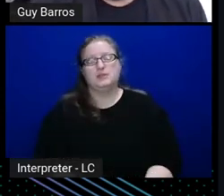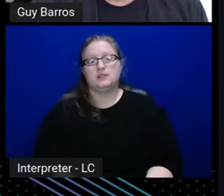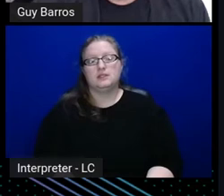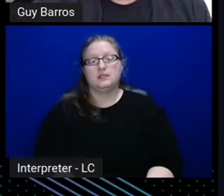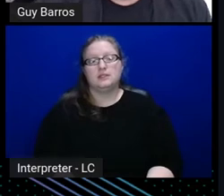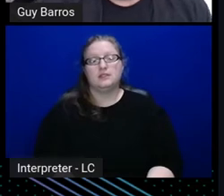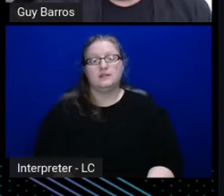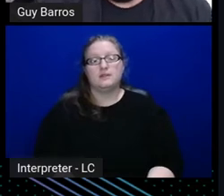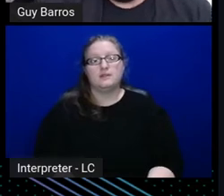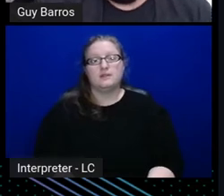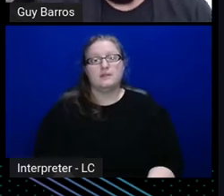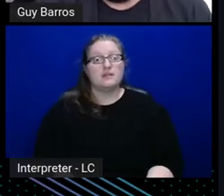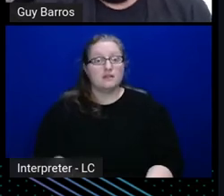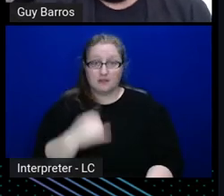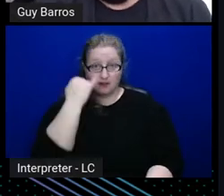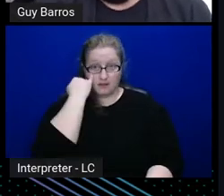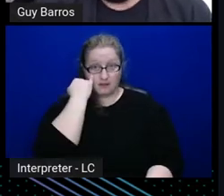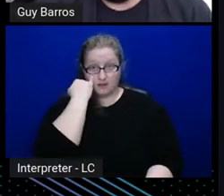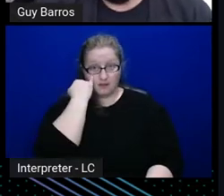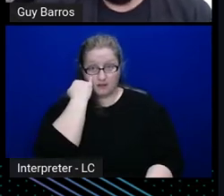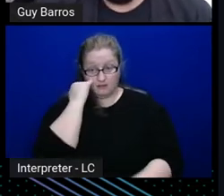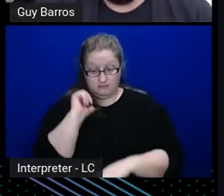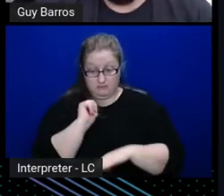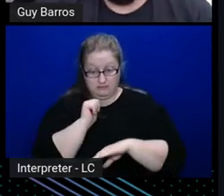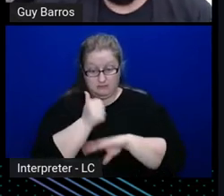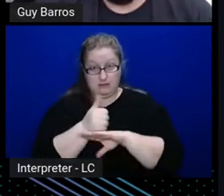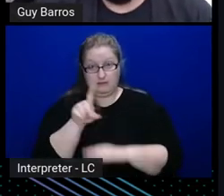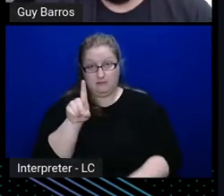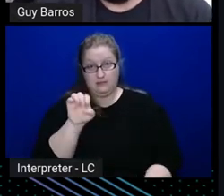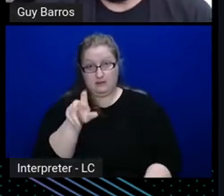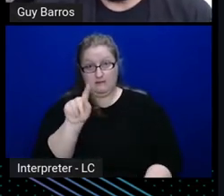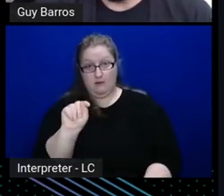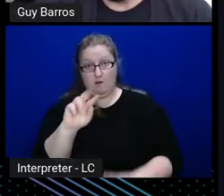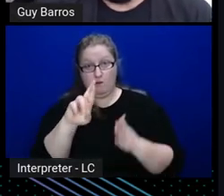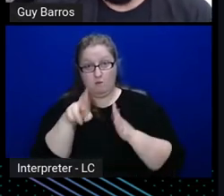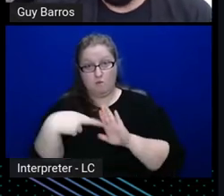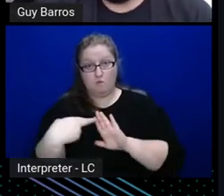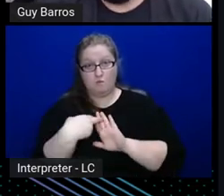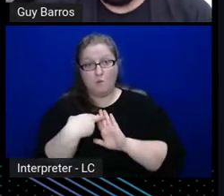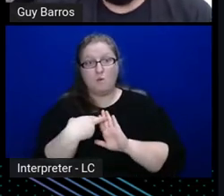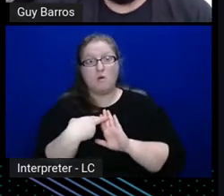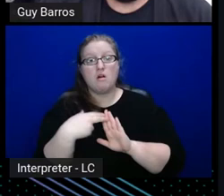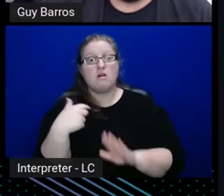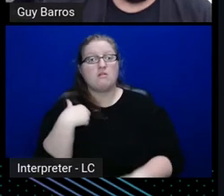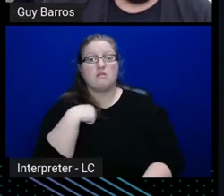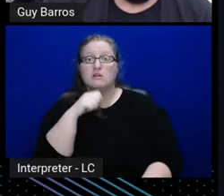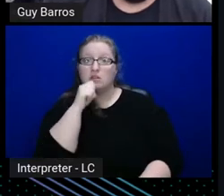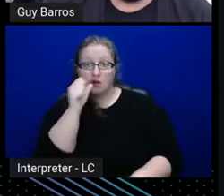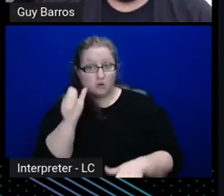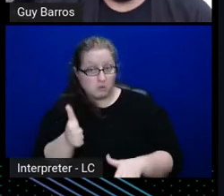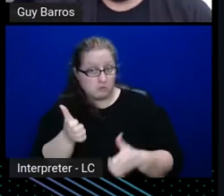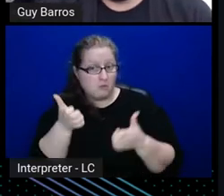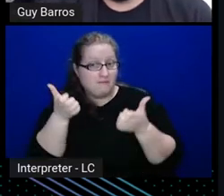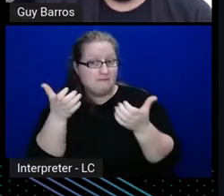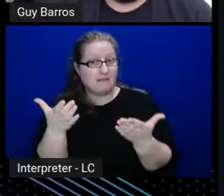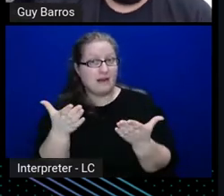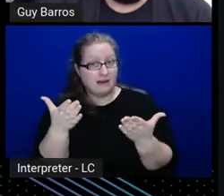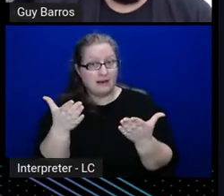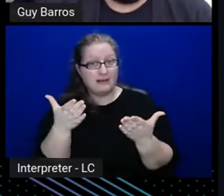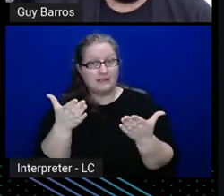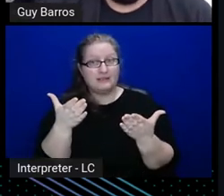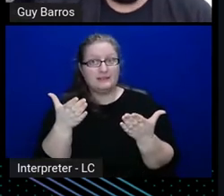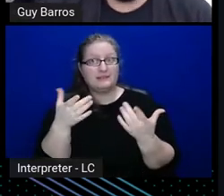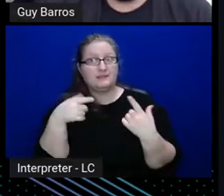I don't set this up, if I don't set up a default role, the, um, and I don't provide one during the, um,